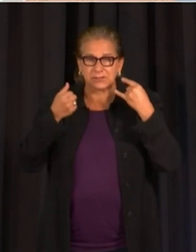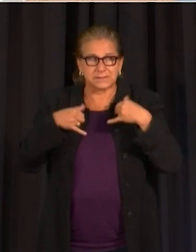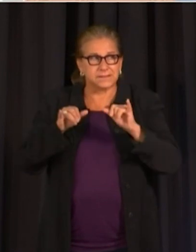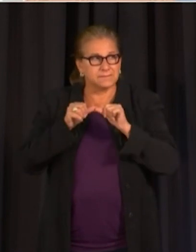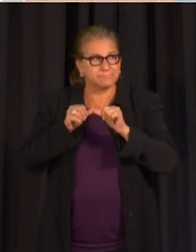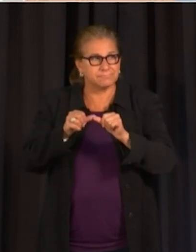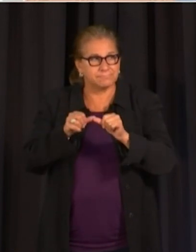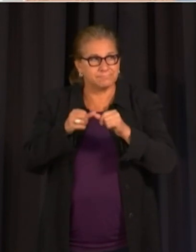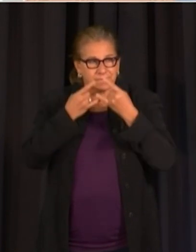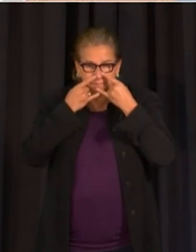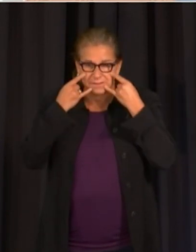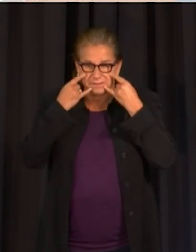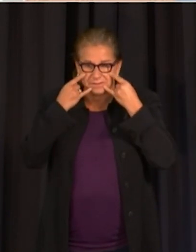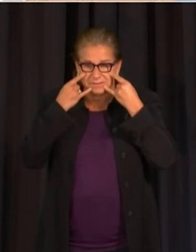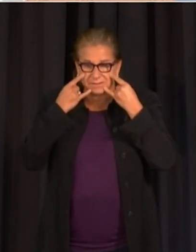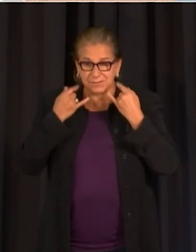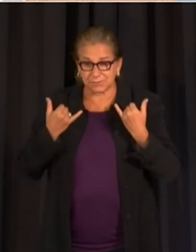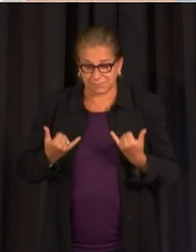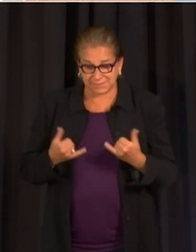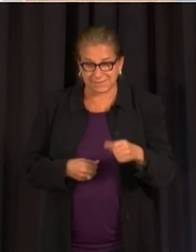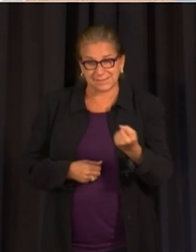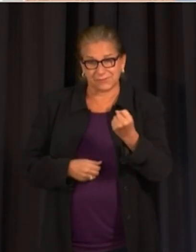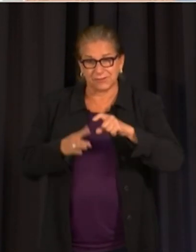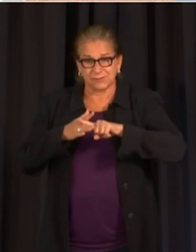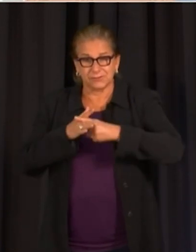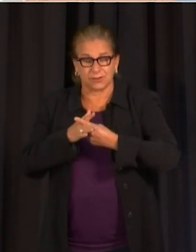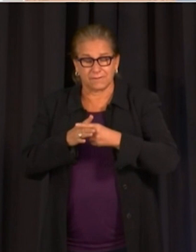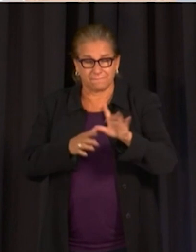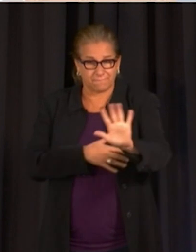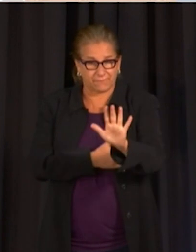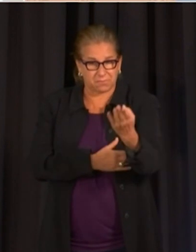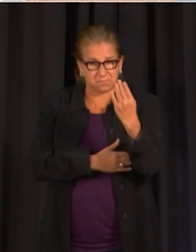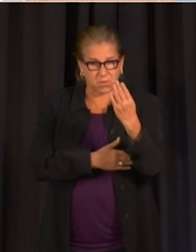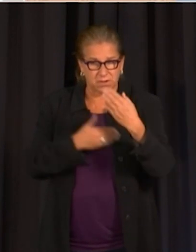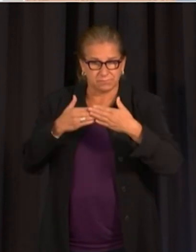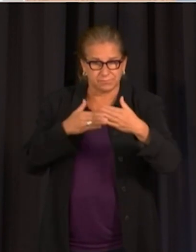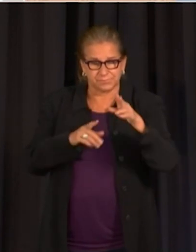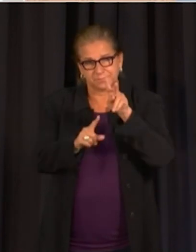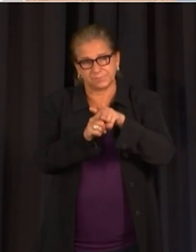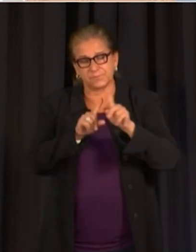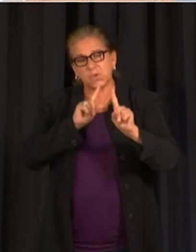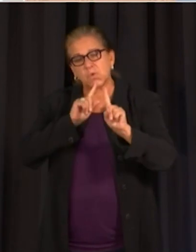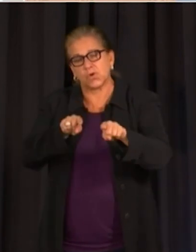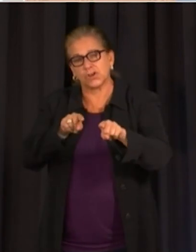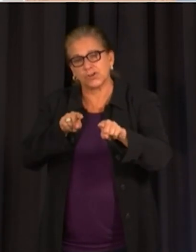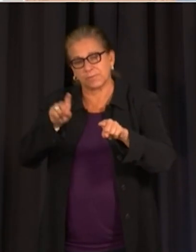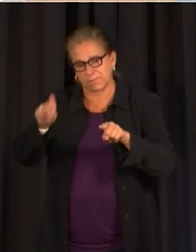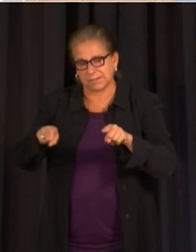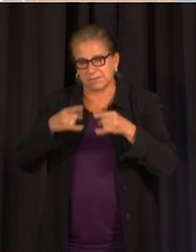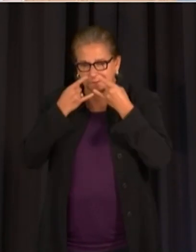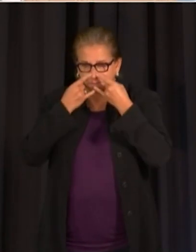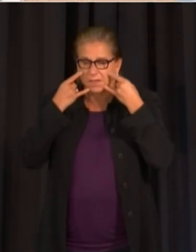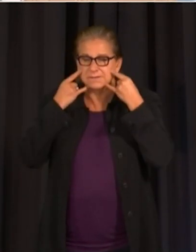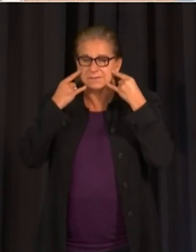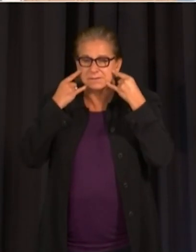So beginning this Saturday at 5 a.m., I will issue by mayor's order the directive that